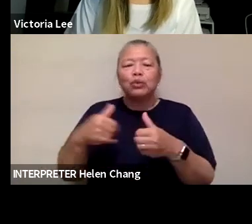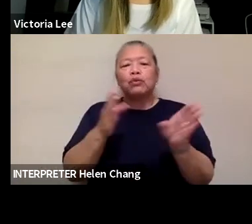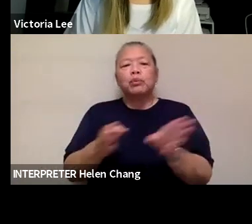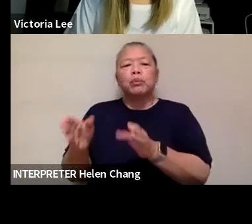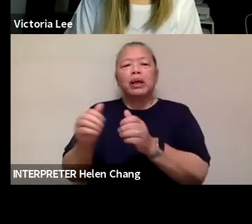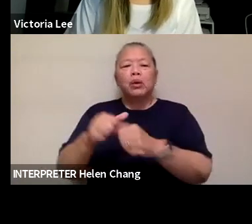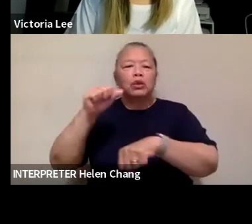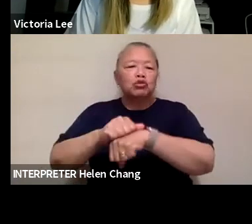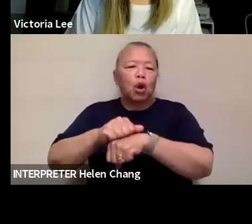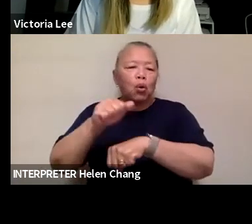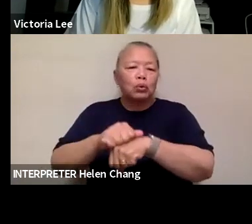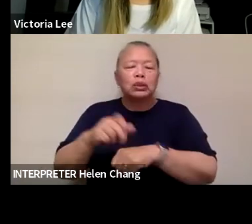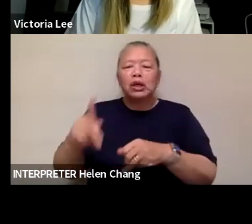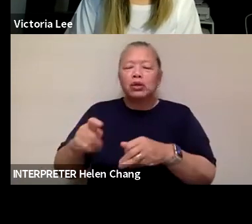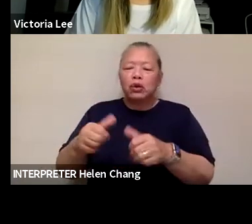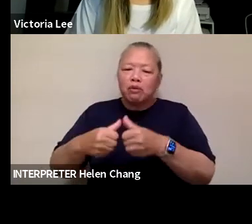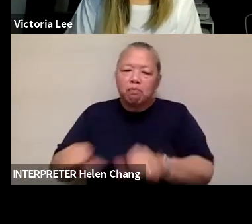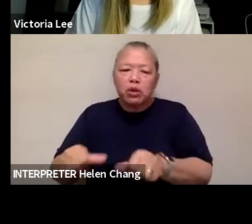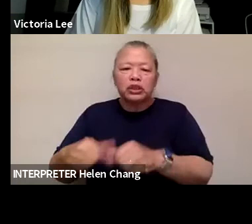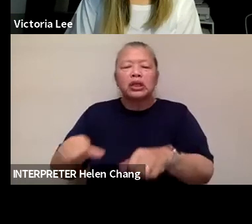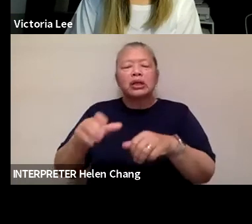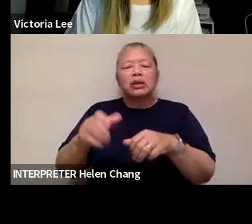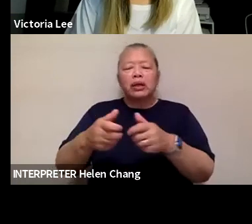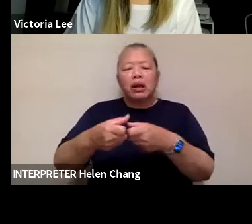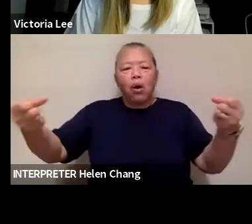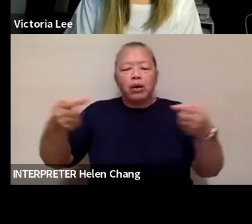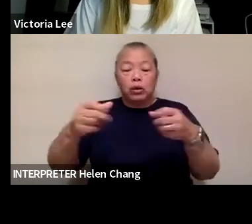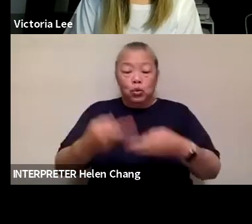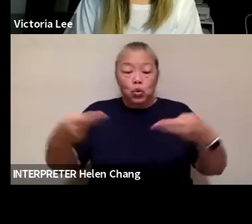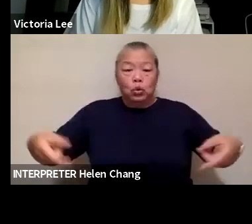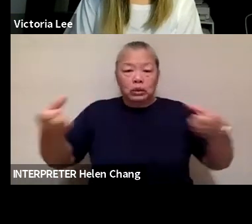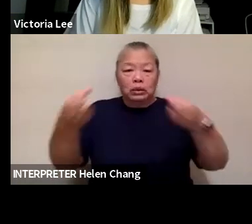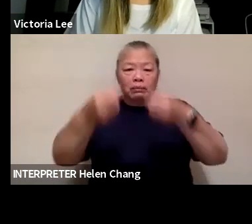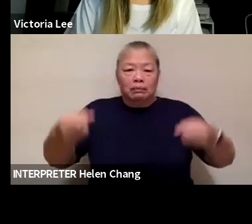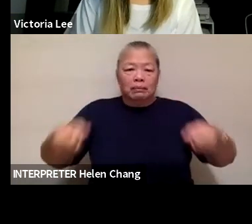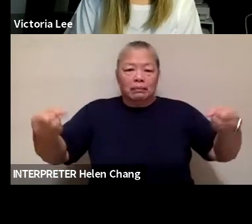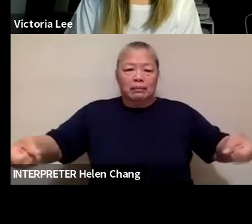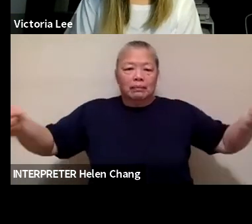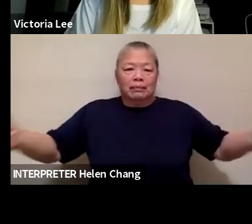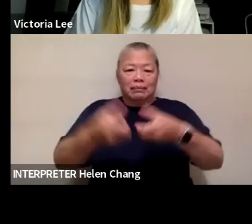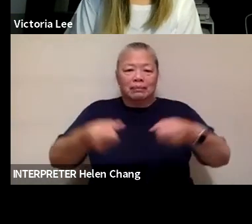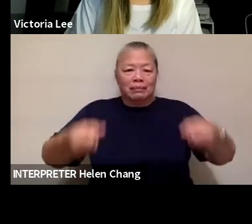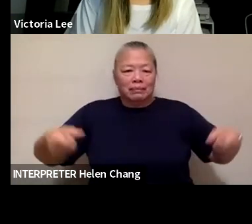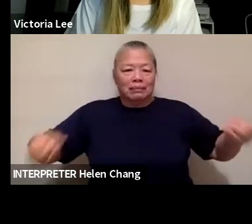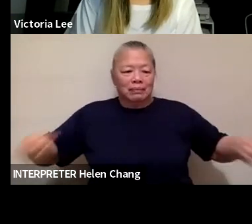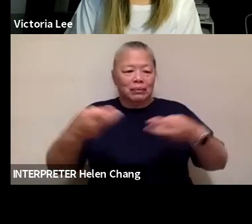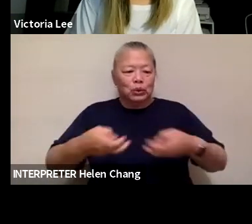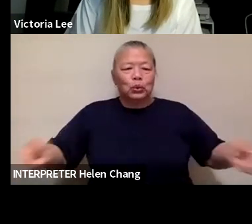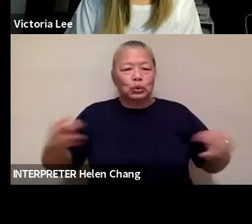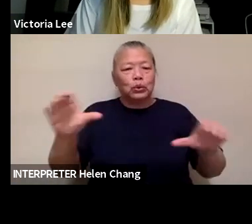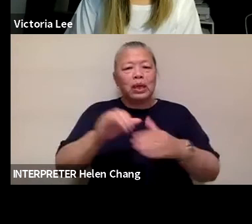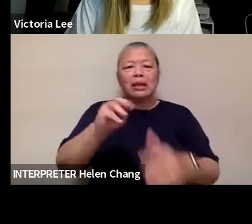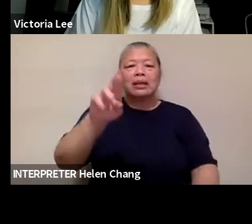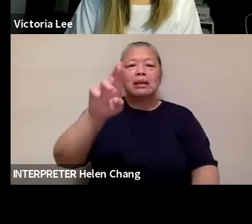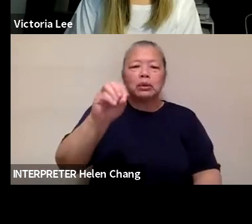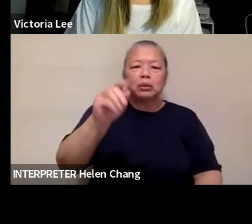the stone, you had to push hard, you can do hand-pulled noodles. Every year we do the hand-pulled noodles at Metropolitan Museum. The line goes out of